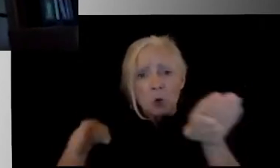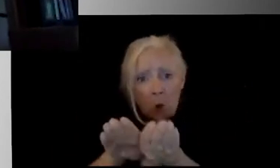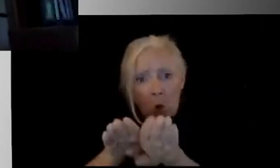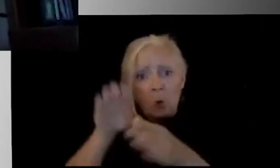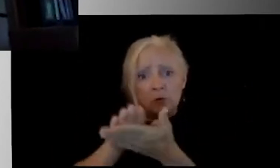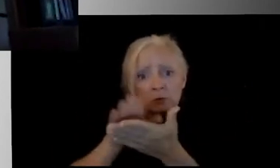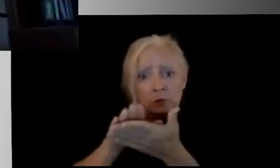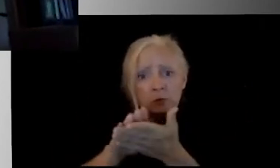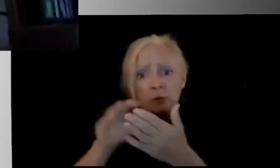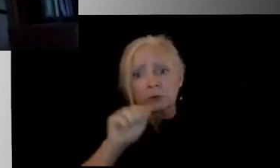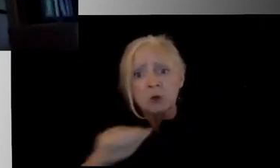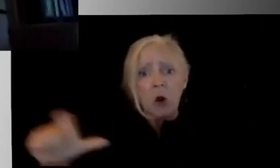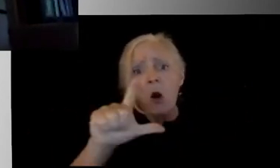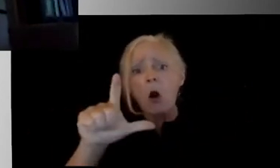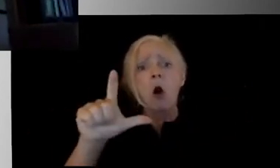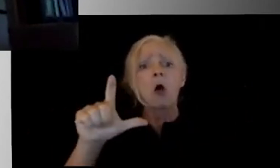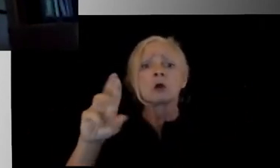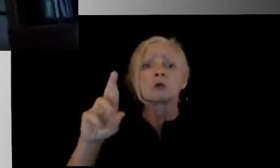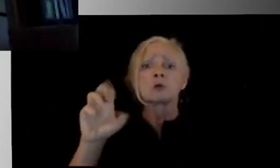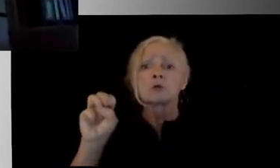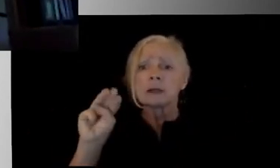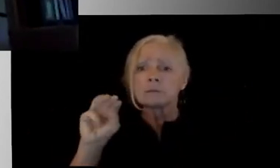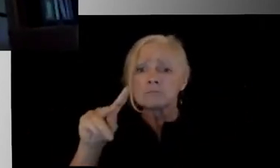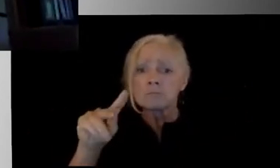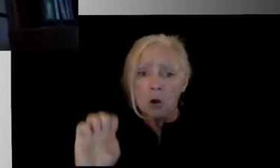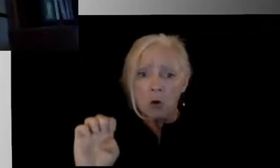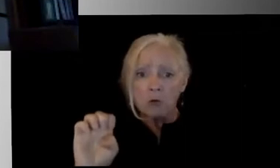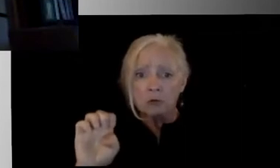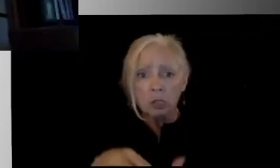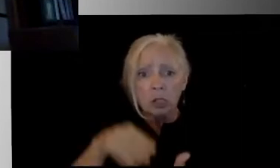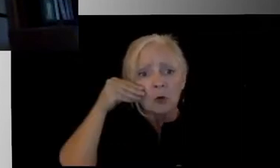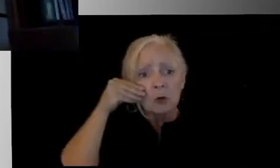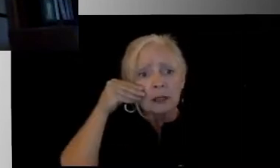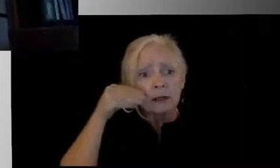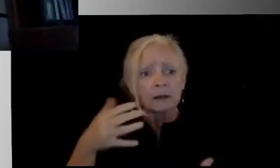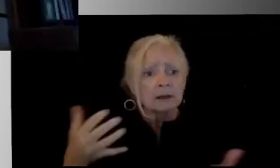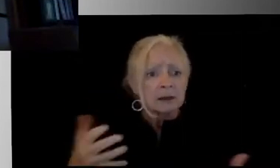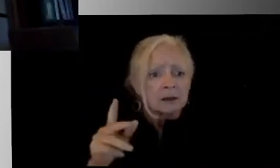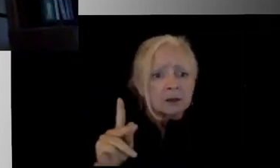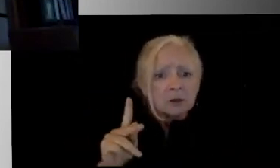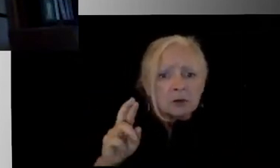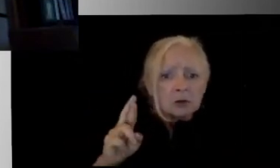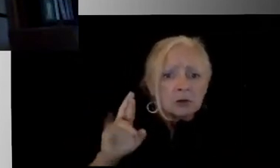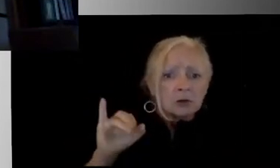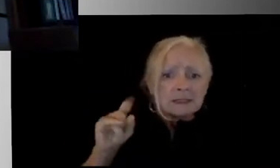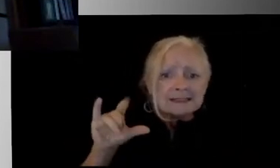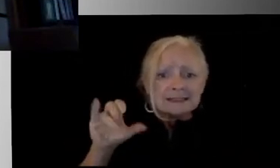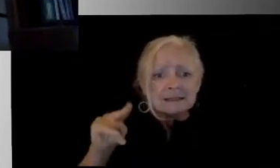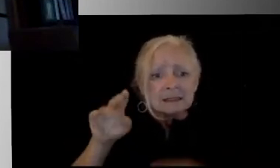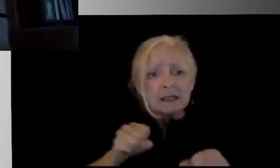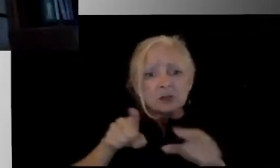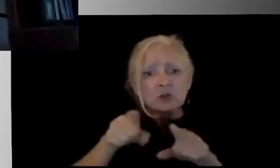we are looking at a fully remote type of learning. Kirsten, could you talk a little bit about what you think parents,